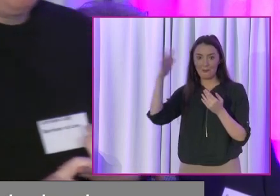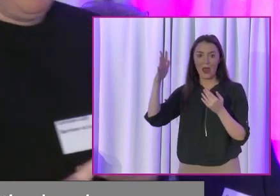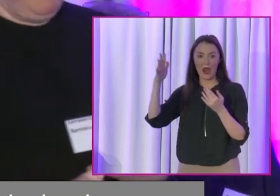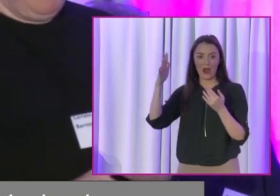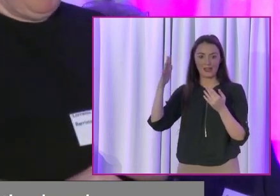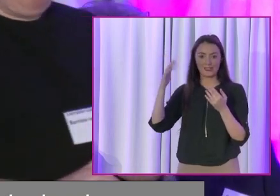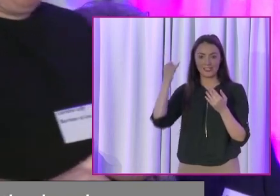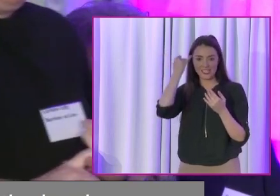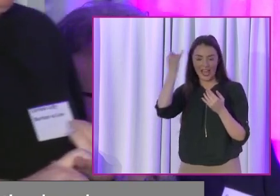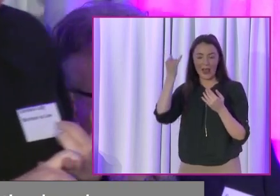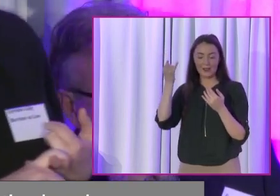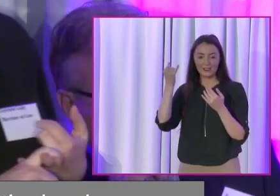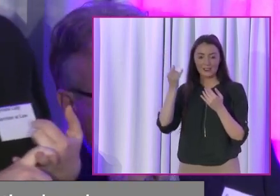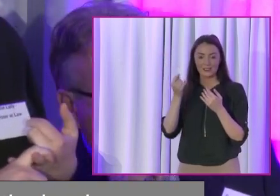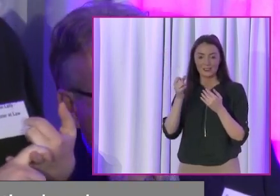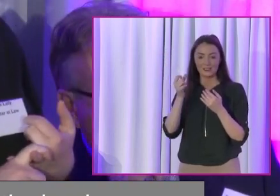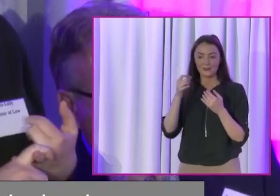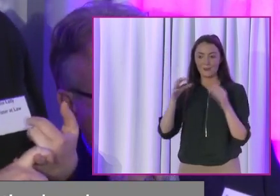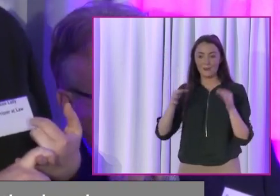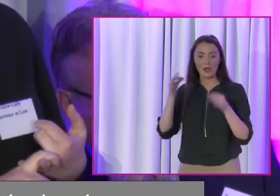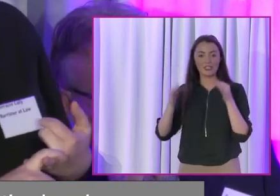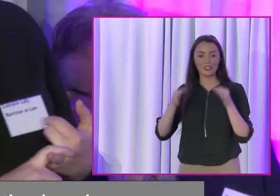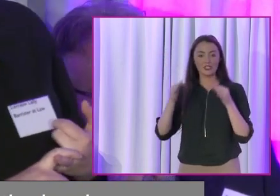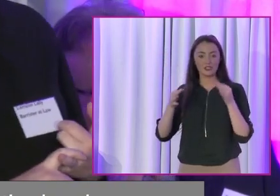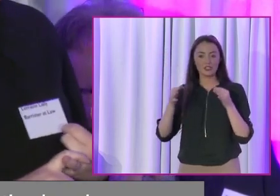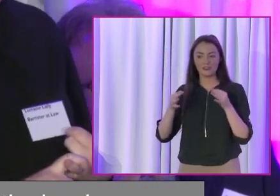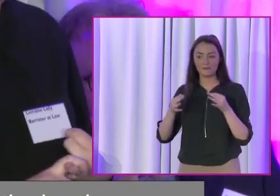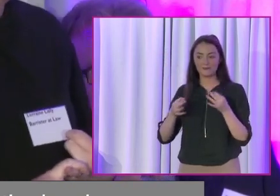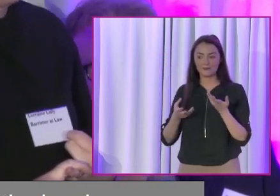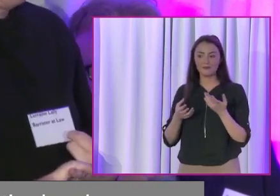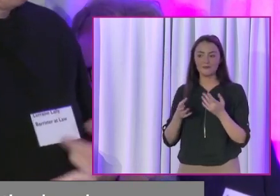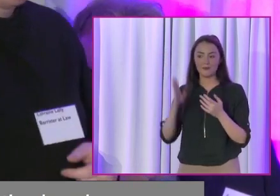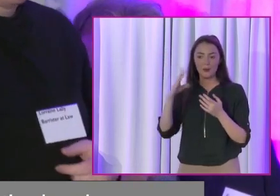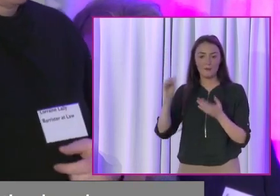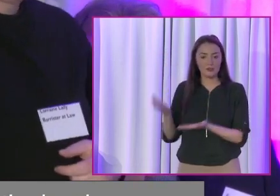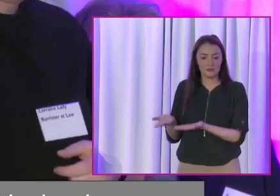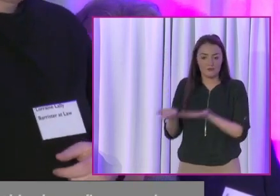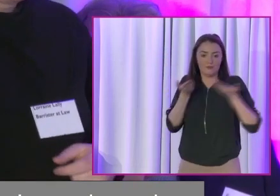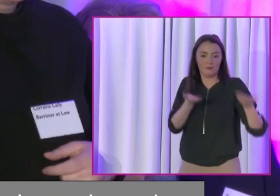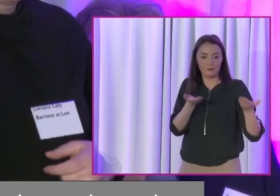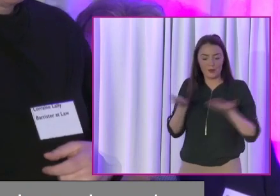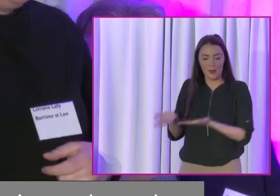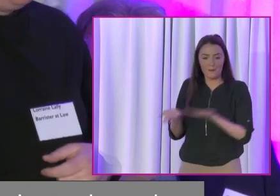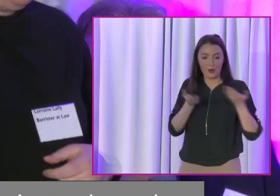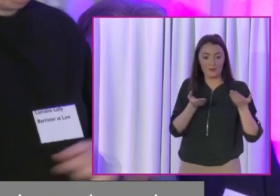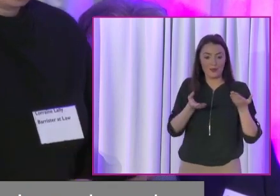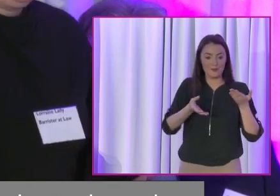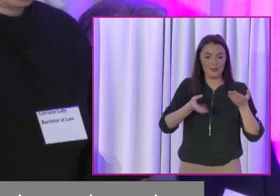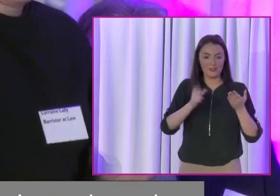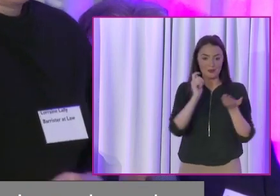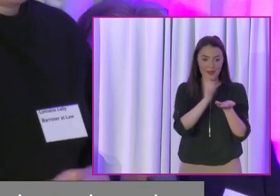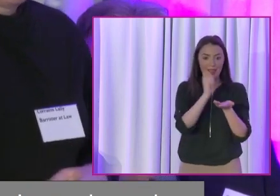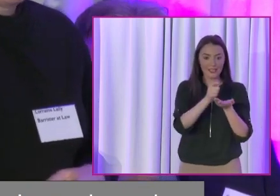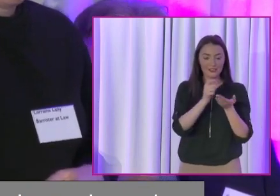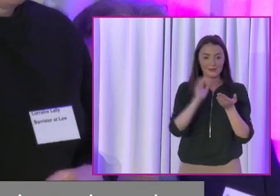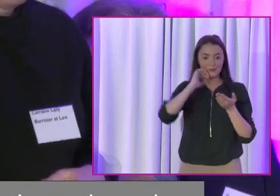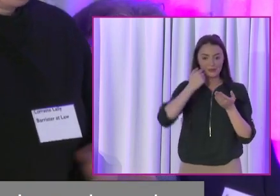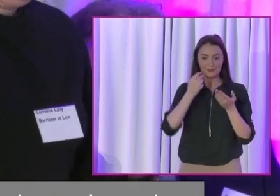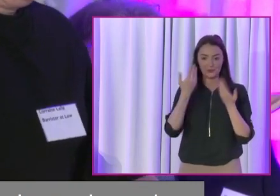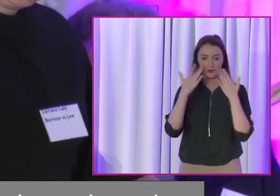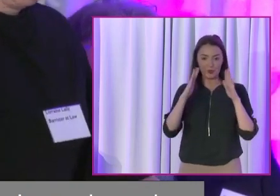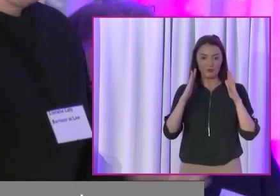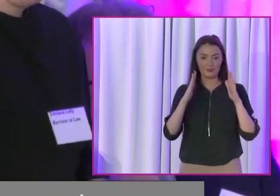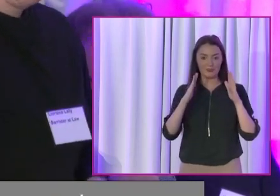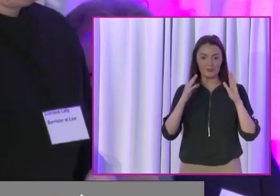bussing people from DP centres in an election, which I thought was very bright. It shows you, again, engagement. So,